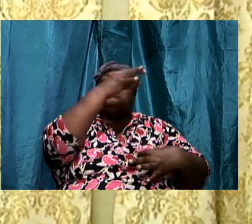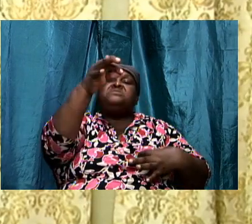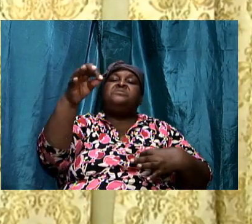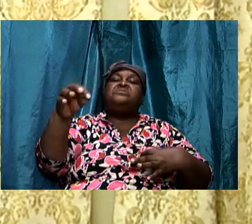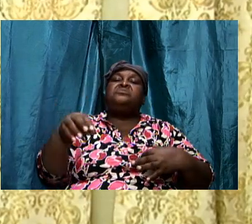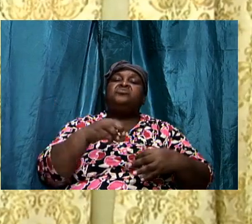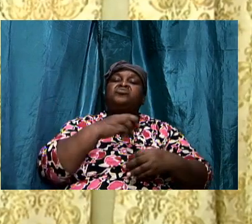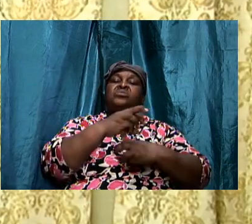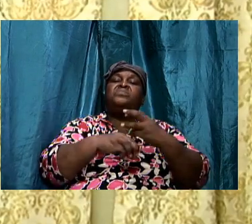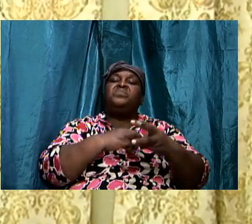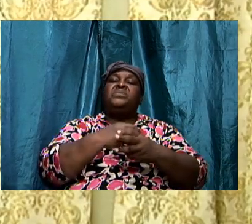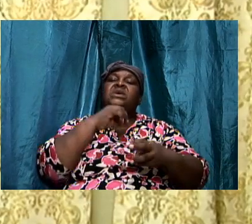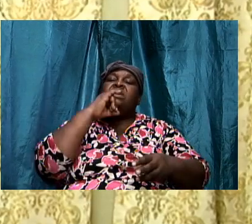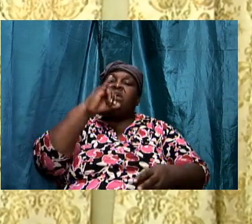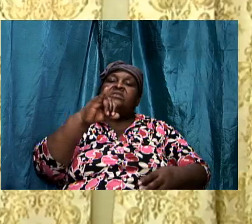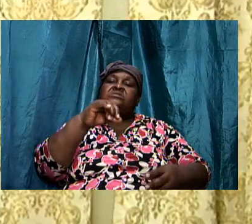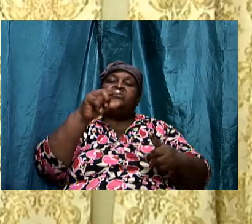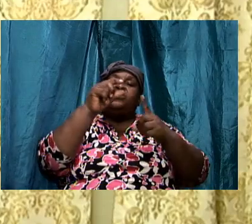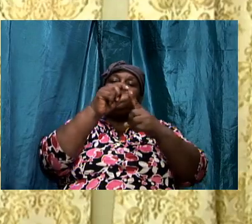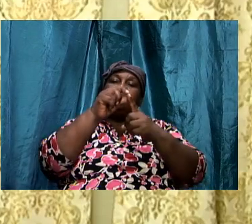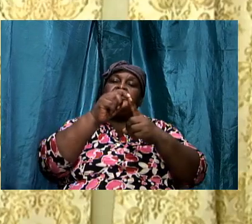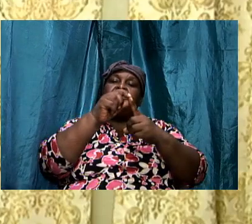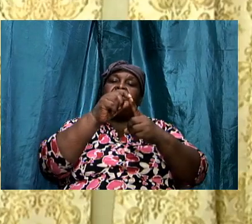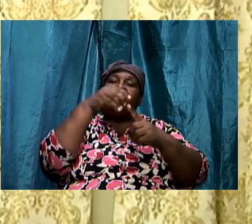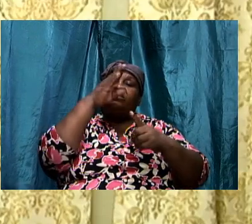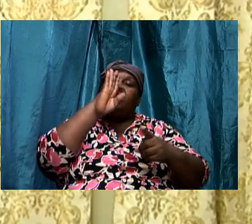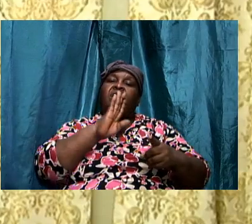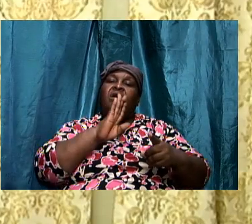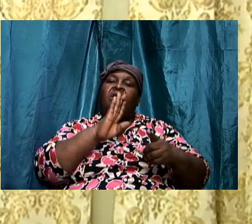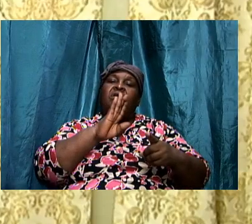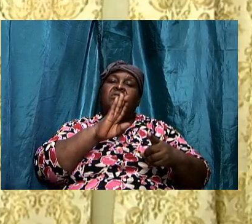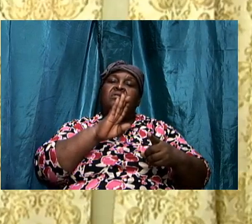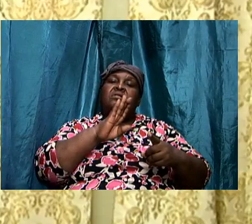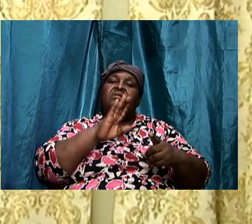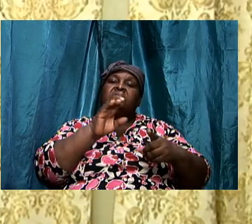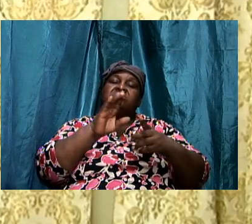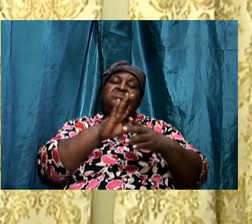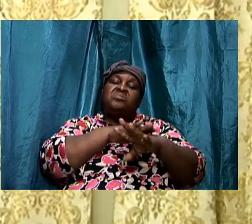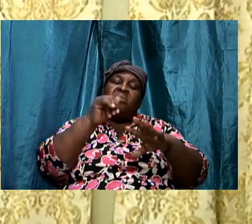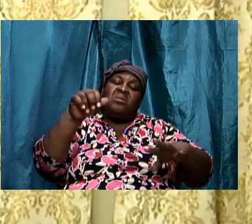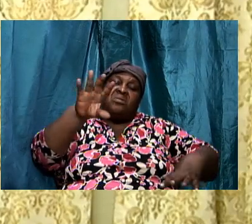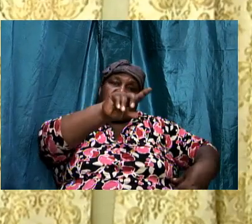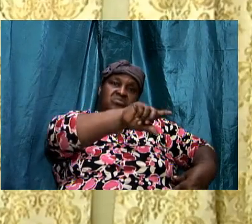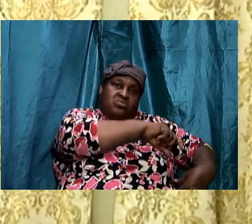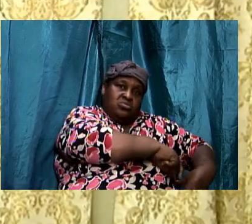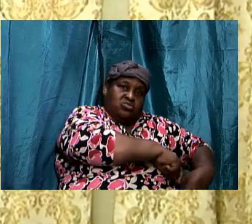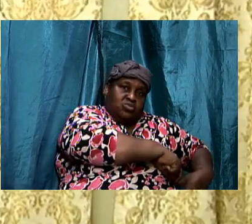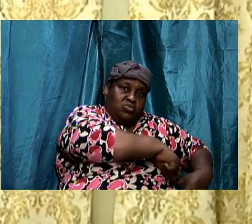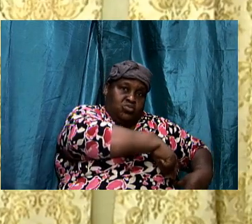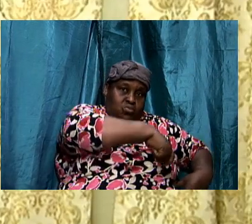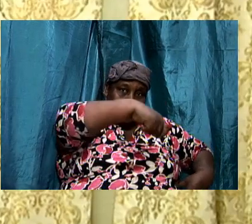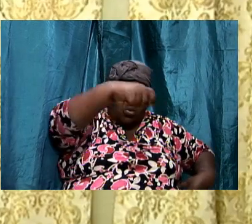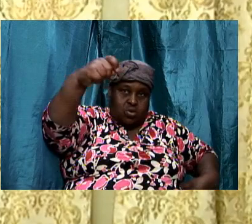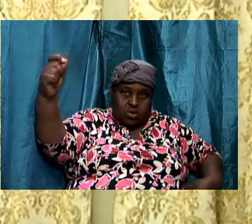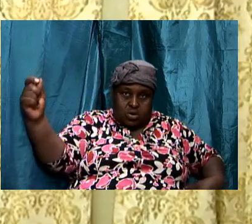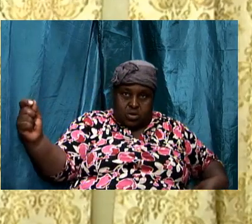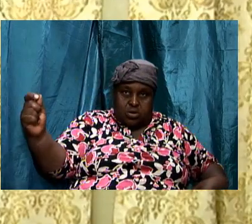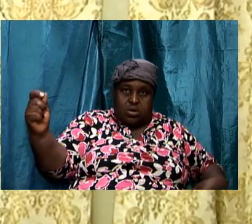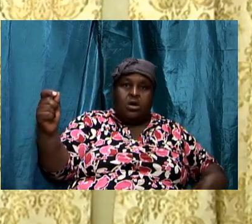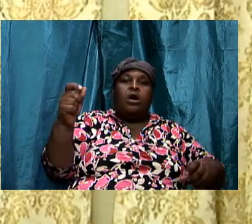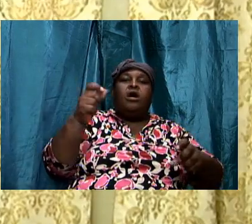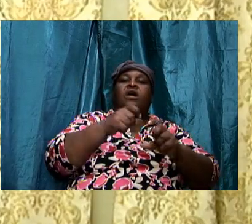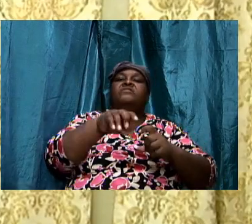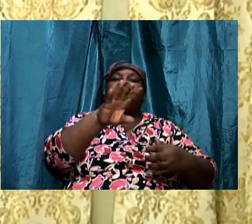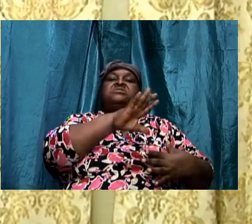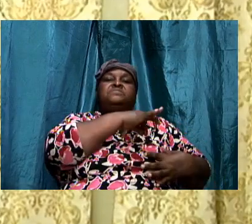sisters and we will see it now which is the word of God and if there is no word then there is